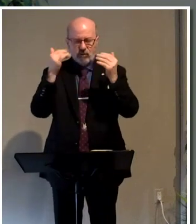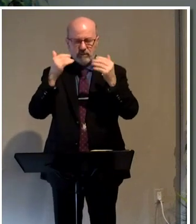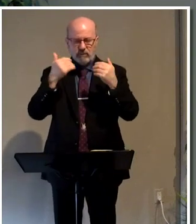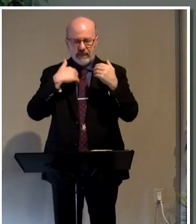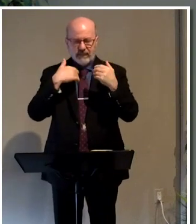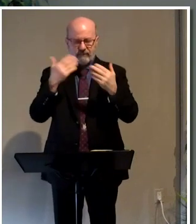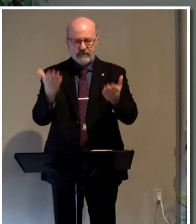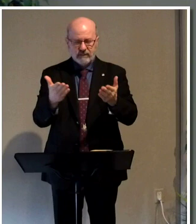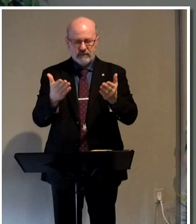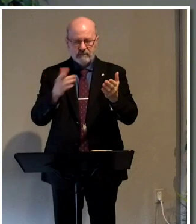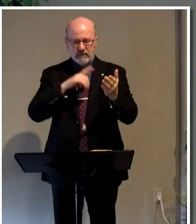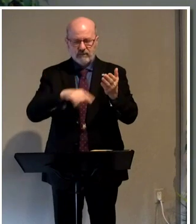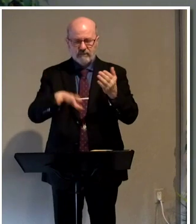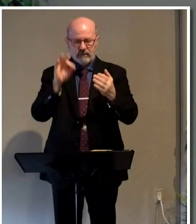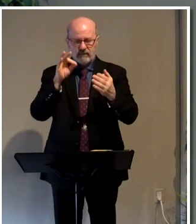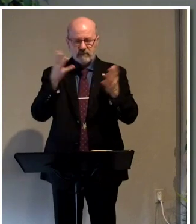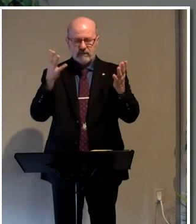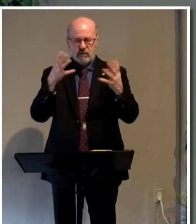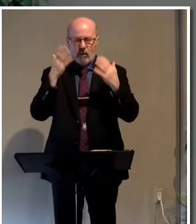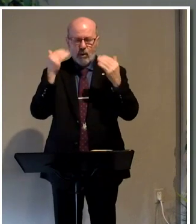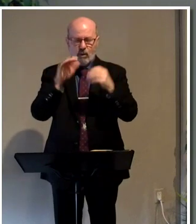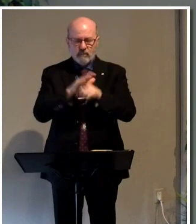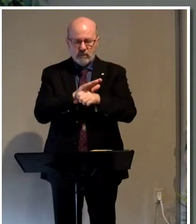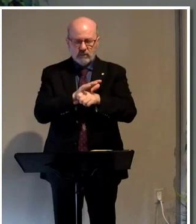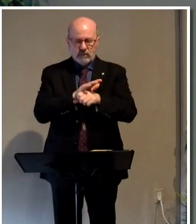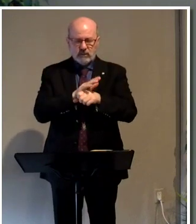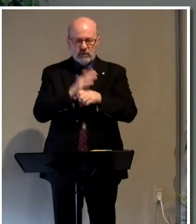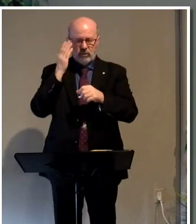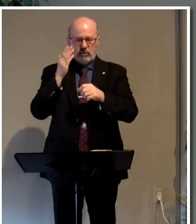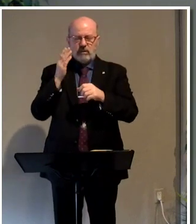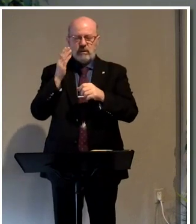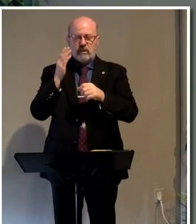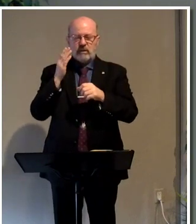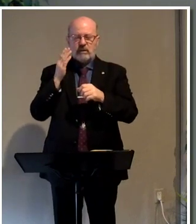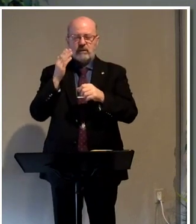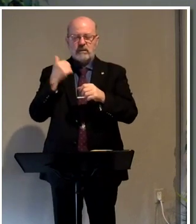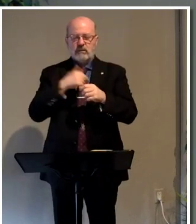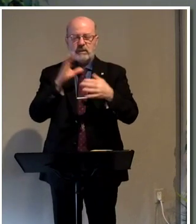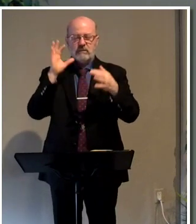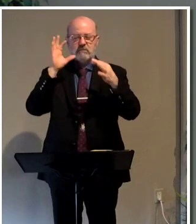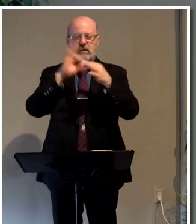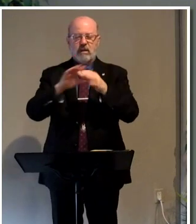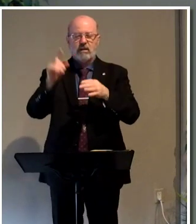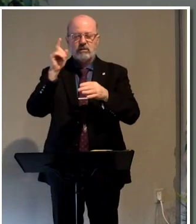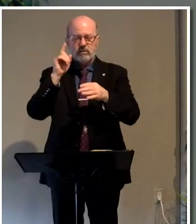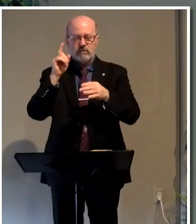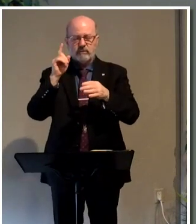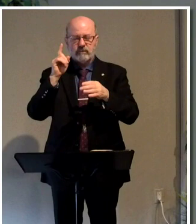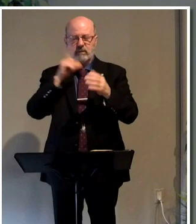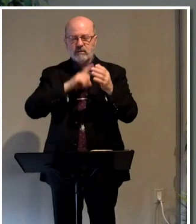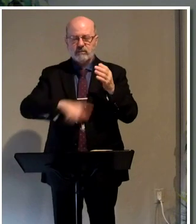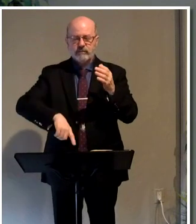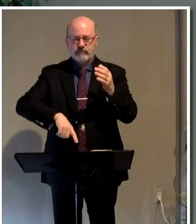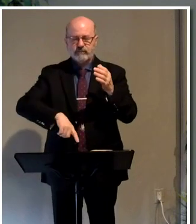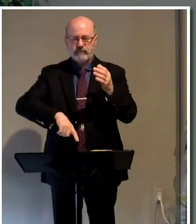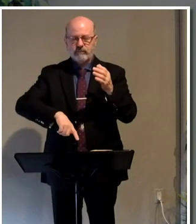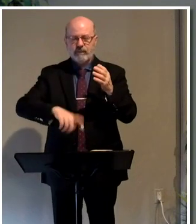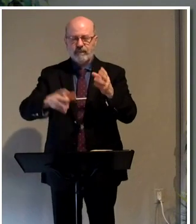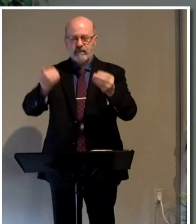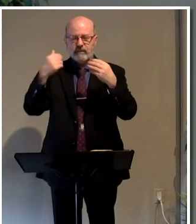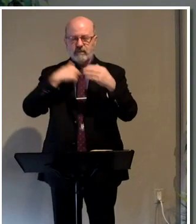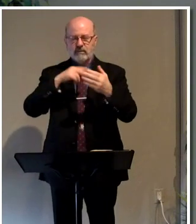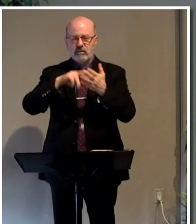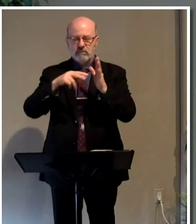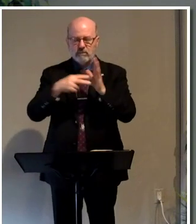have here. But, Lord, I find it so very hopeful to know that we belong to you. And, Lord, that you have given us a